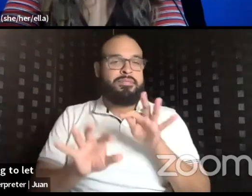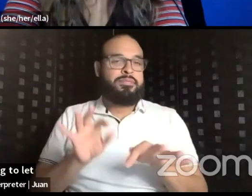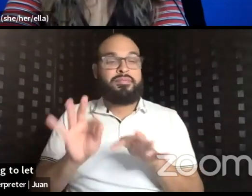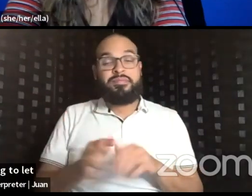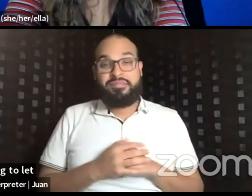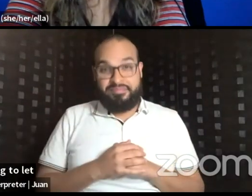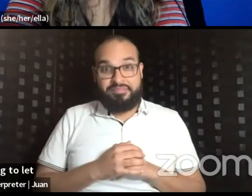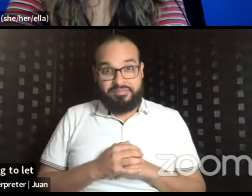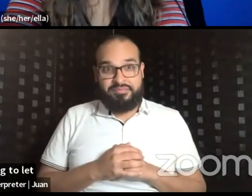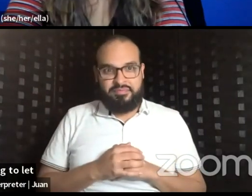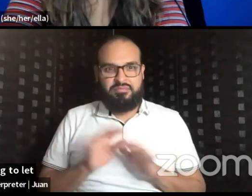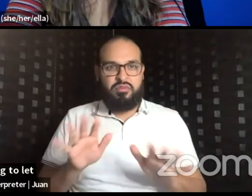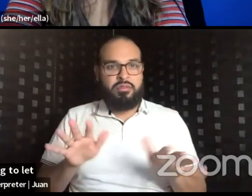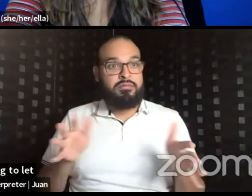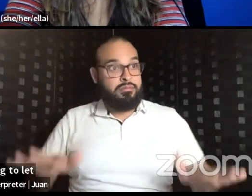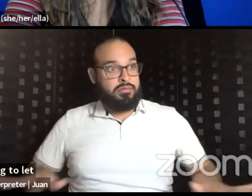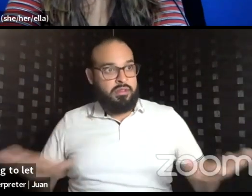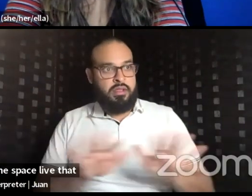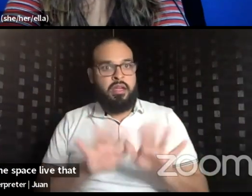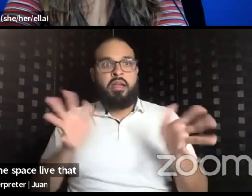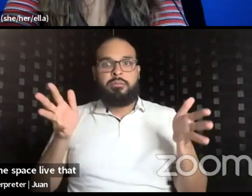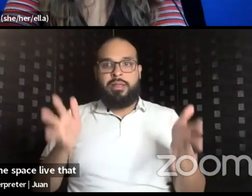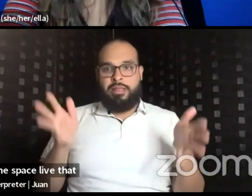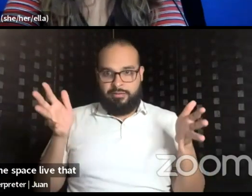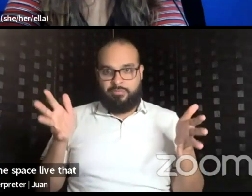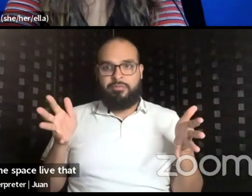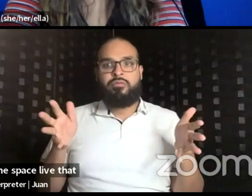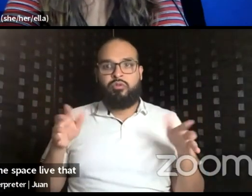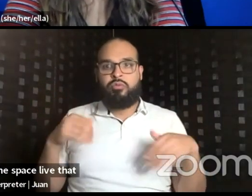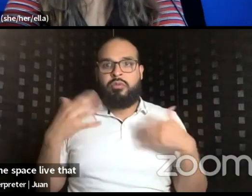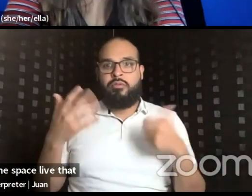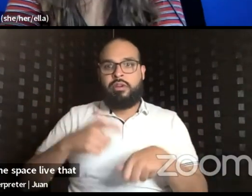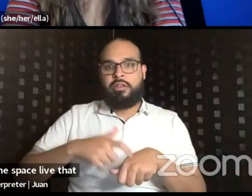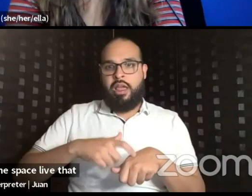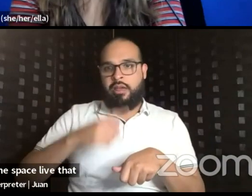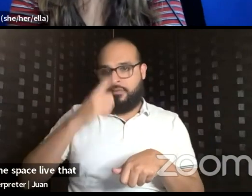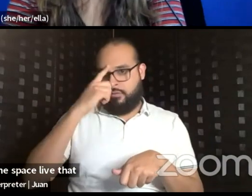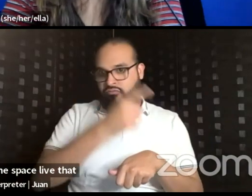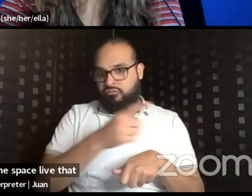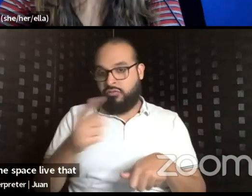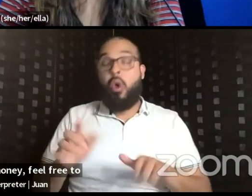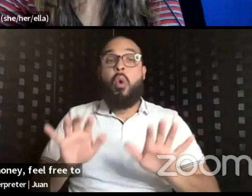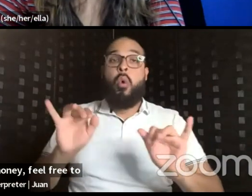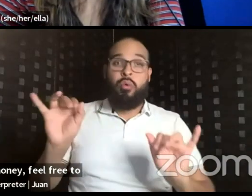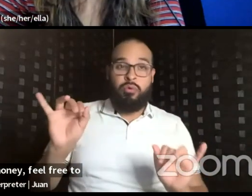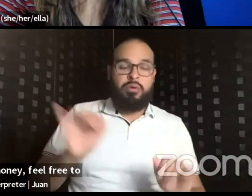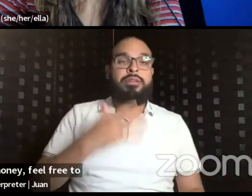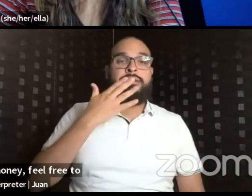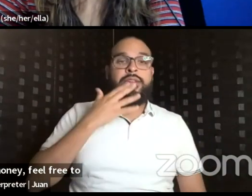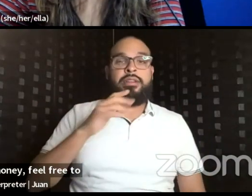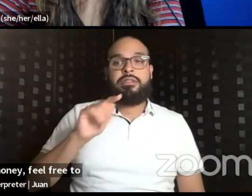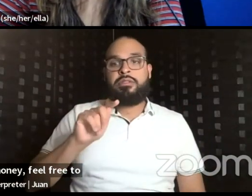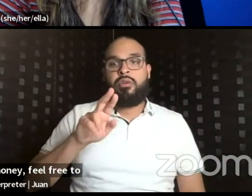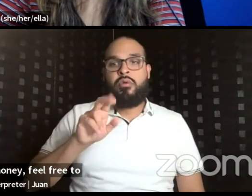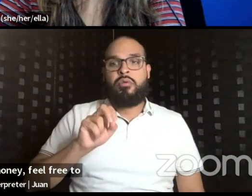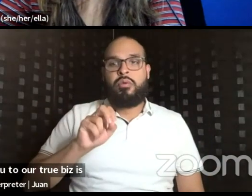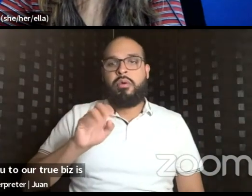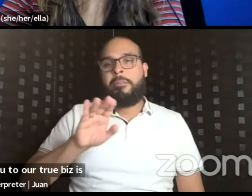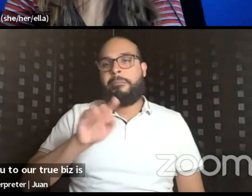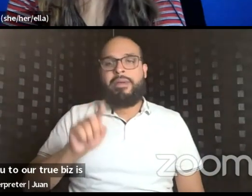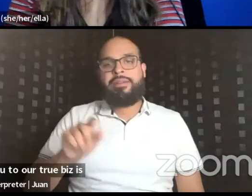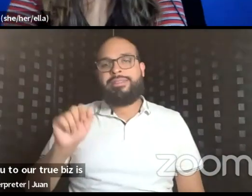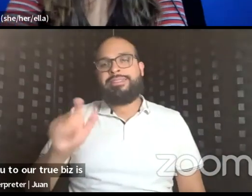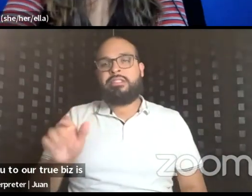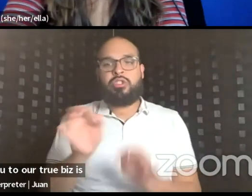the space live to give folks time, and Tamani, feel free to share anything. Oh, and thank you to our Truebiz ASL interpreters today,